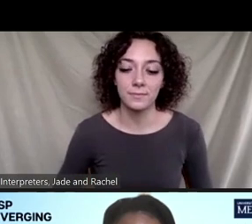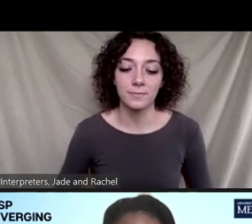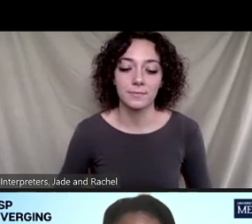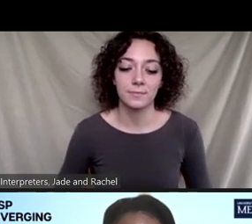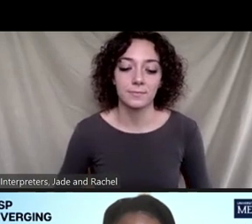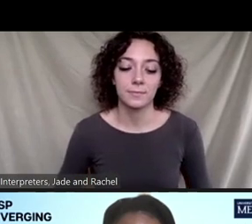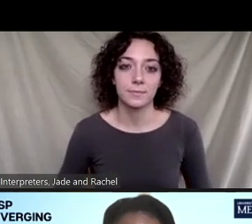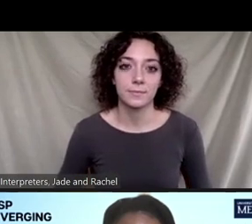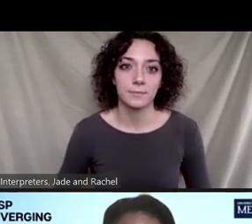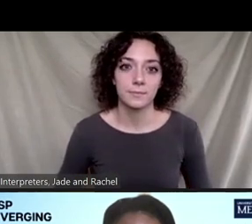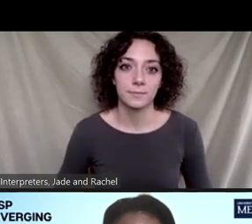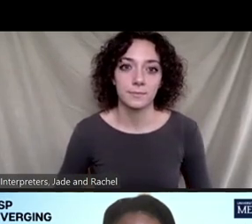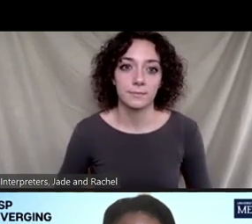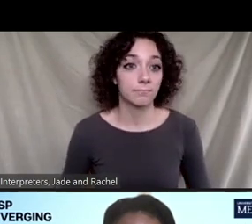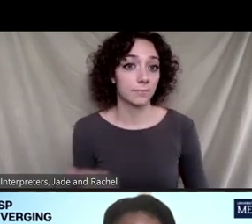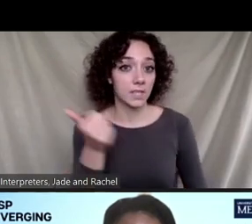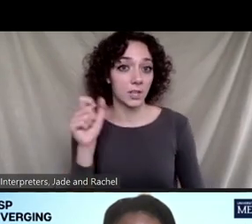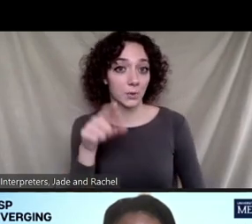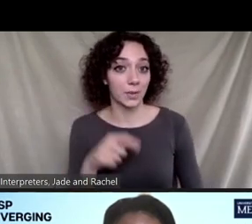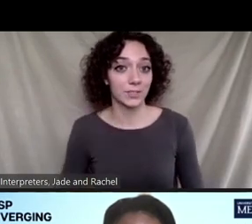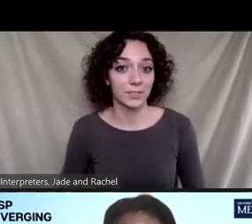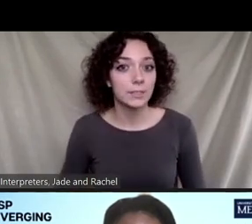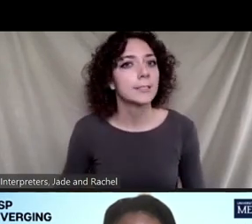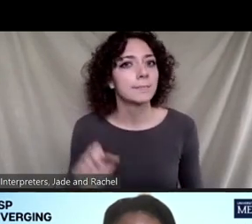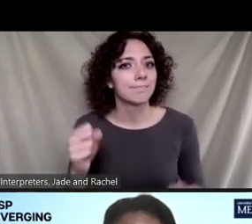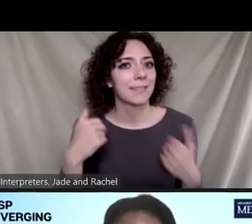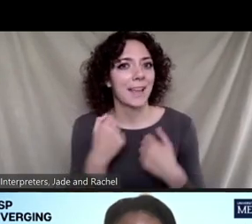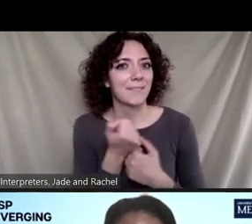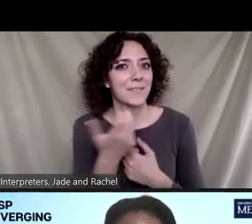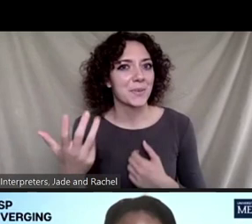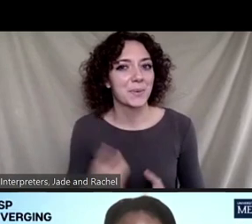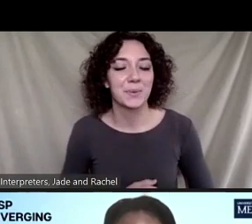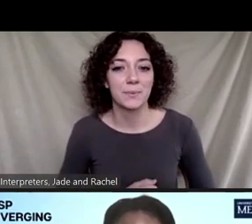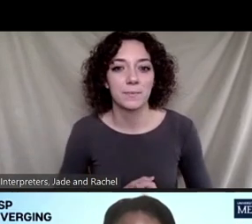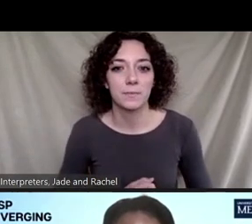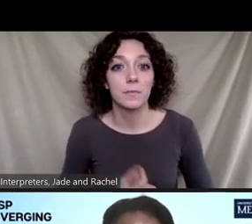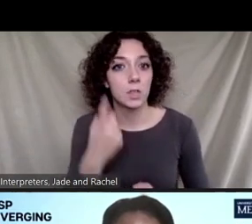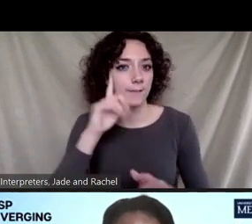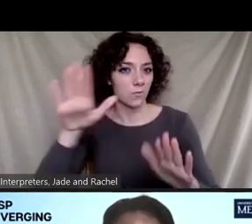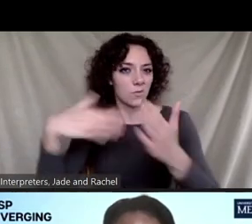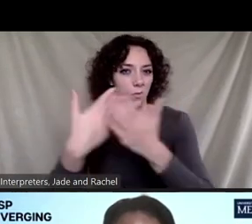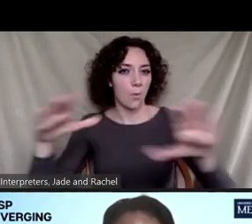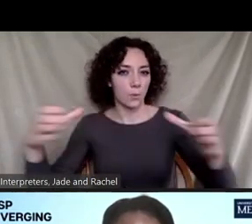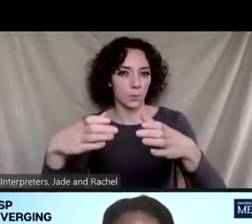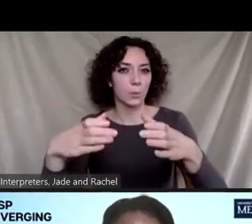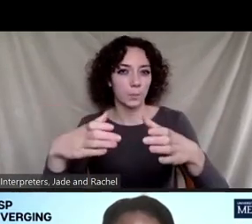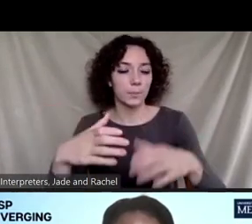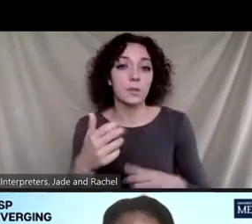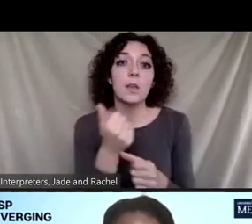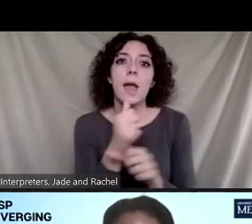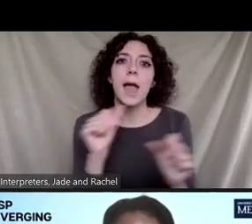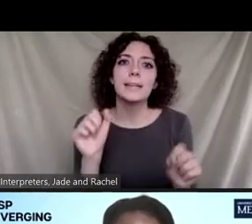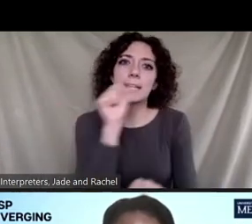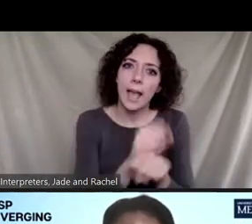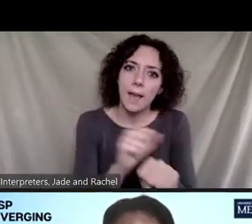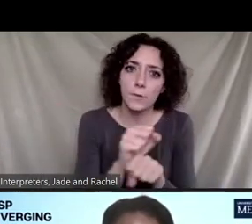Is there another question? Oh, there are quite a few. Um, so this is for the entire group. There, have there been any efforts that you're